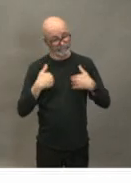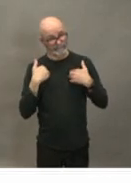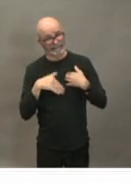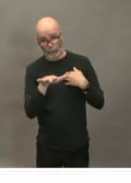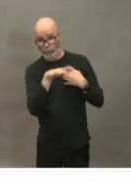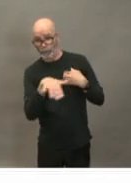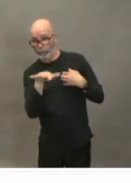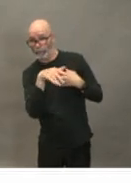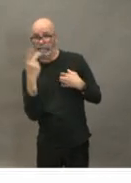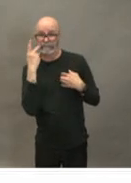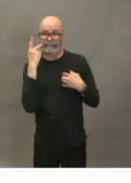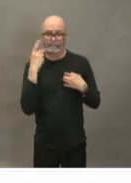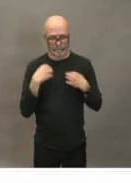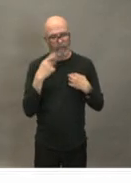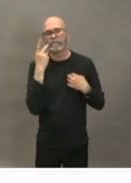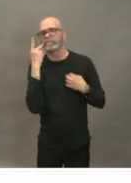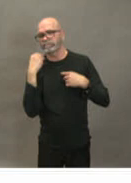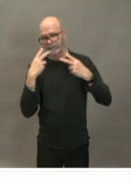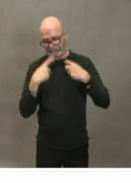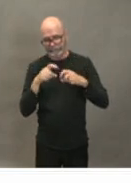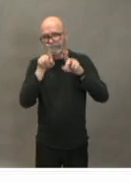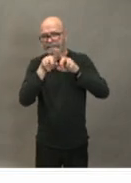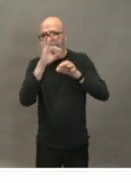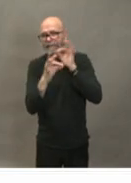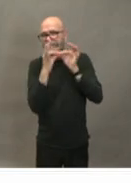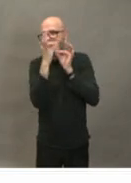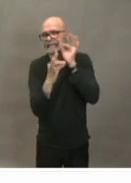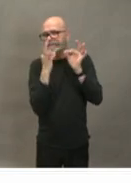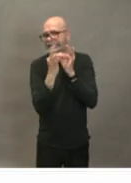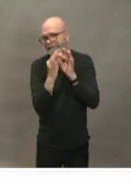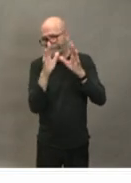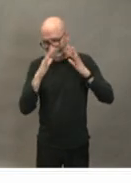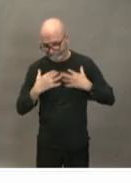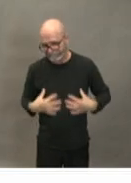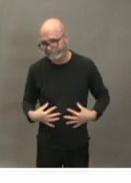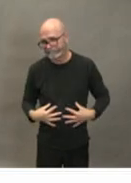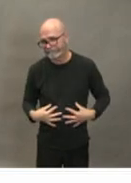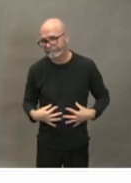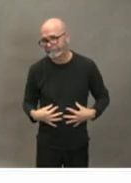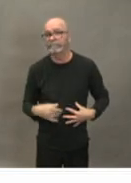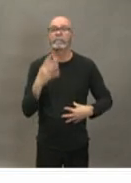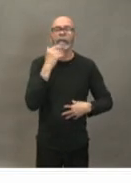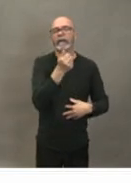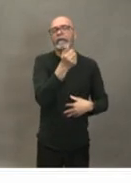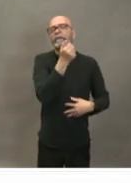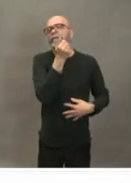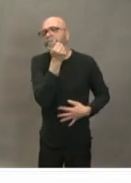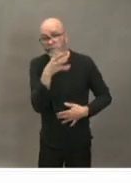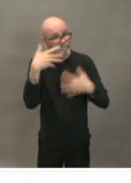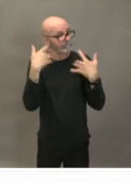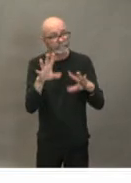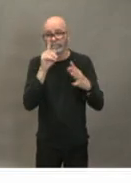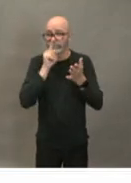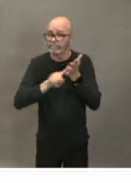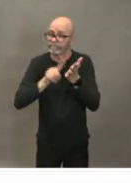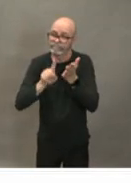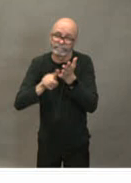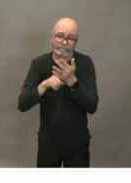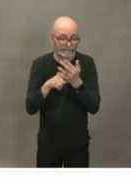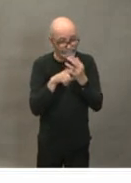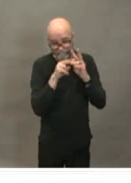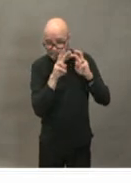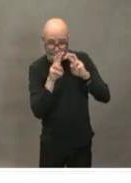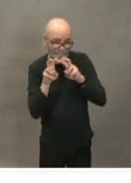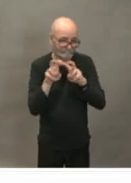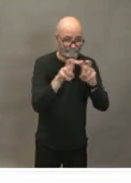individuals and we have been doing that for several weeks that that the screening reviews has has shifted as the